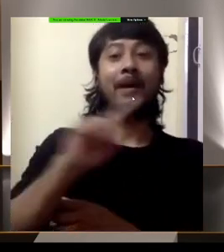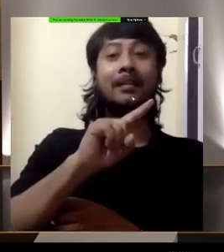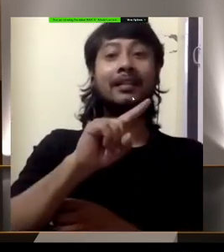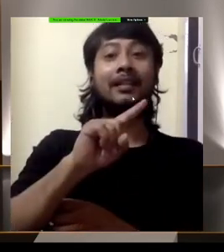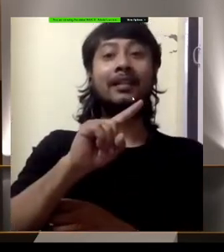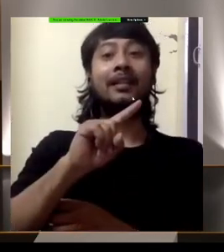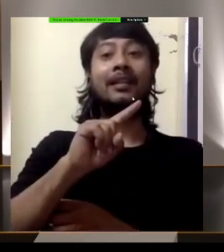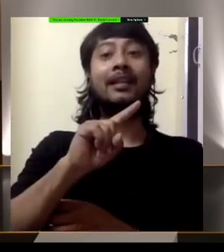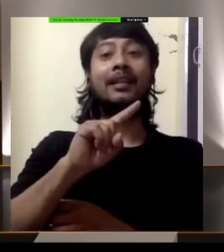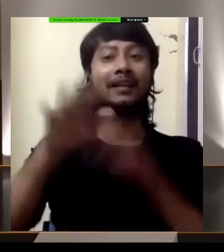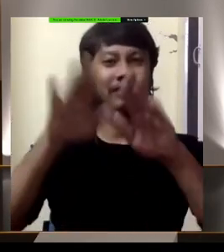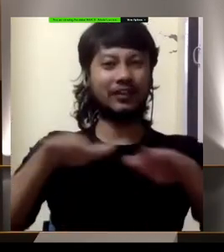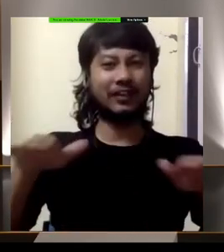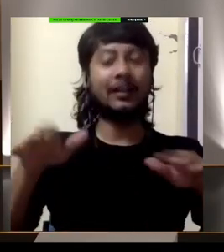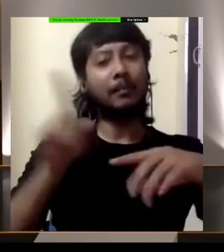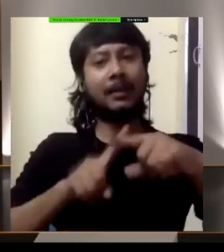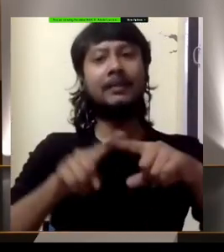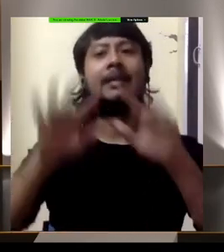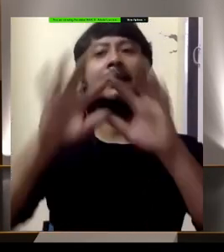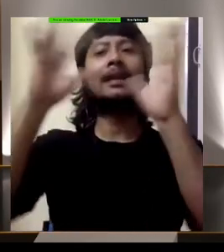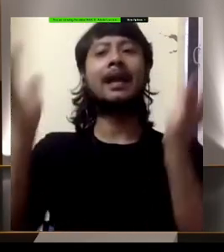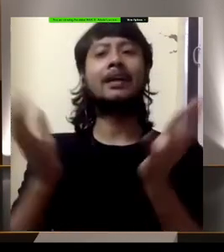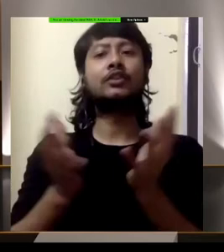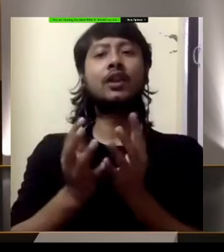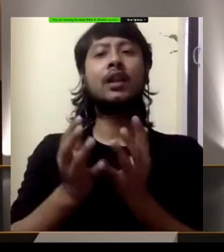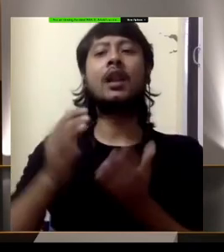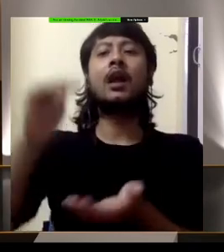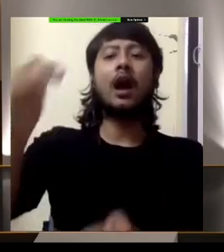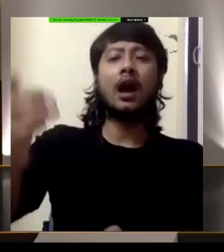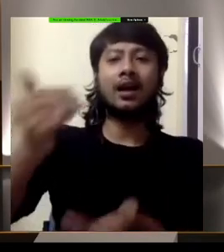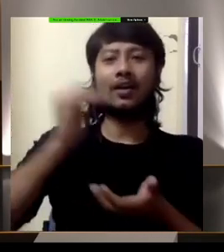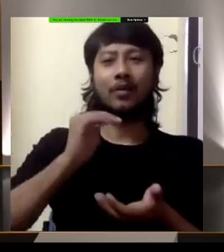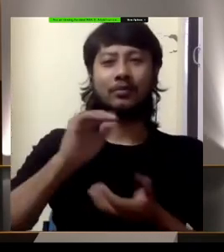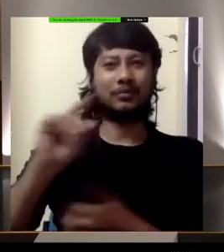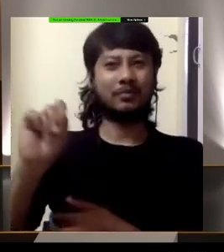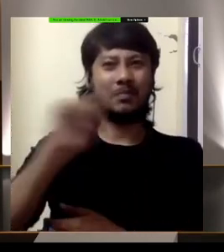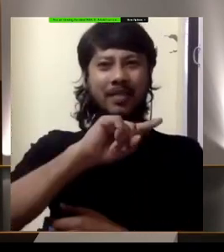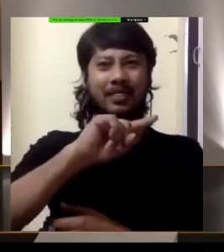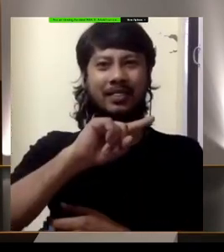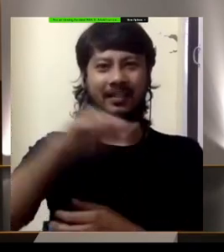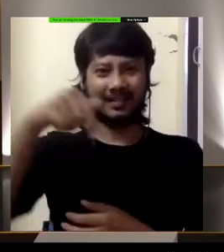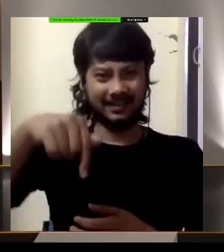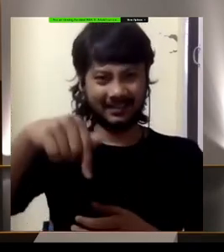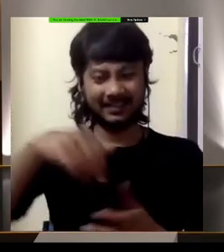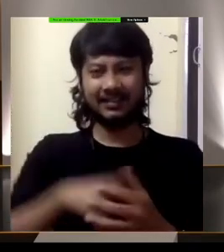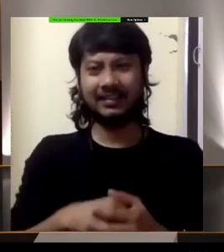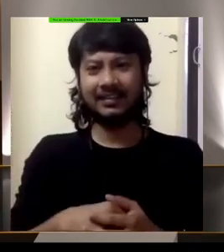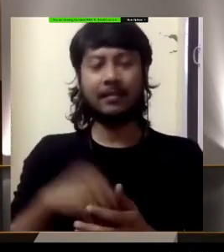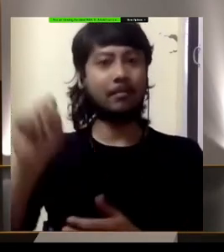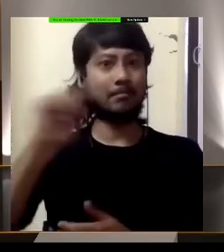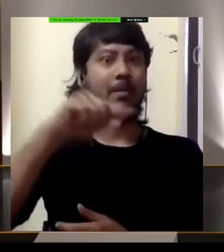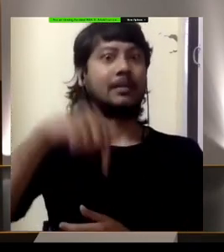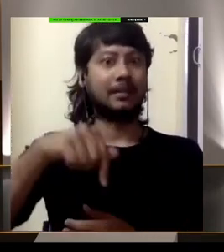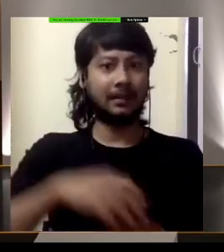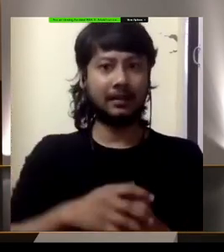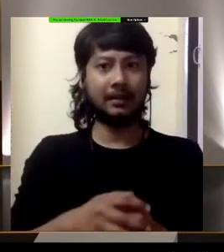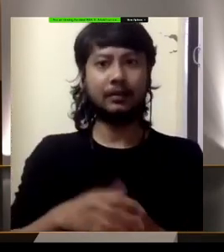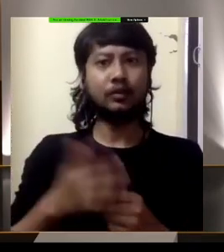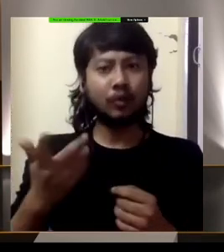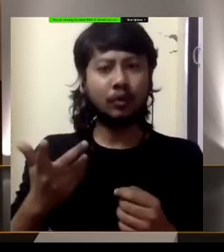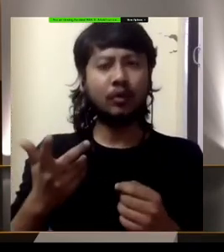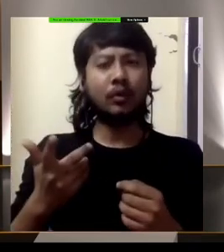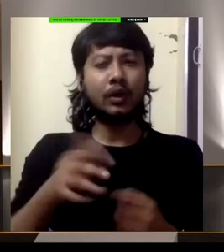International Adoption Month. A question comes to my mind, what chances does a child with disability